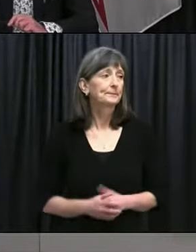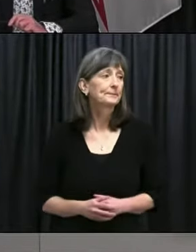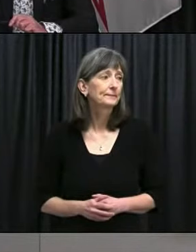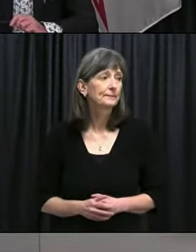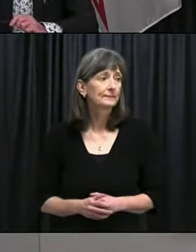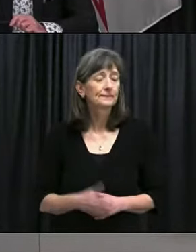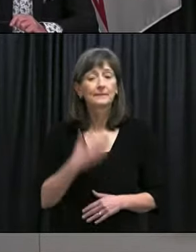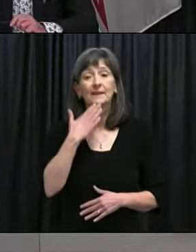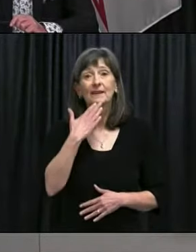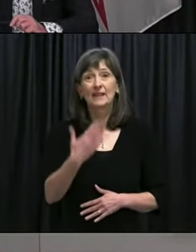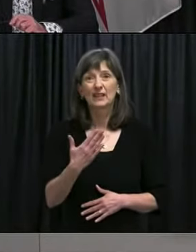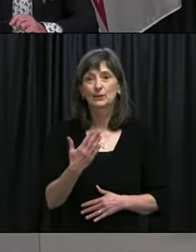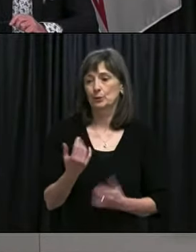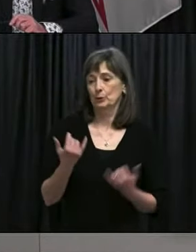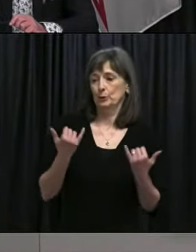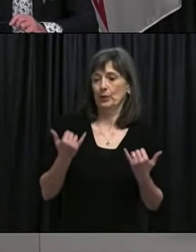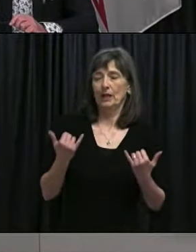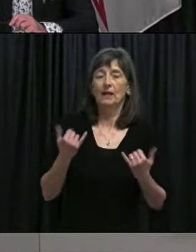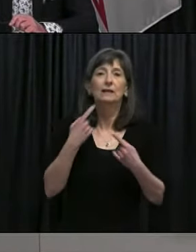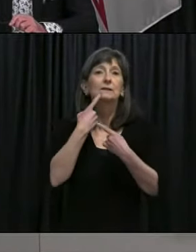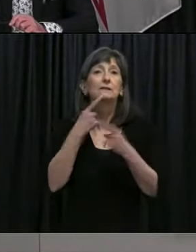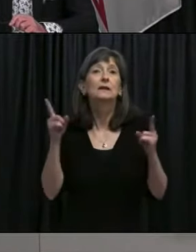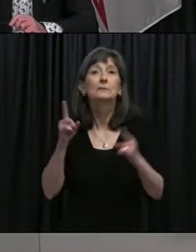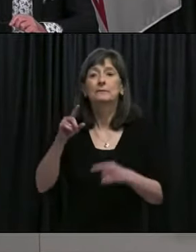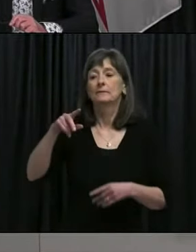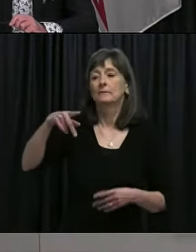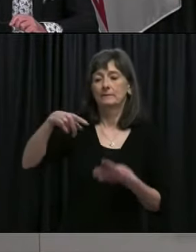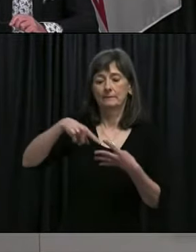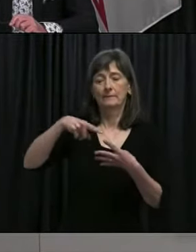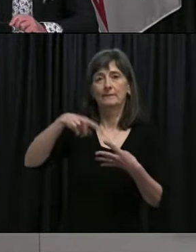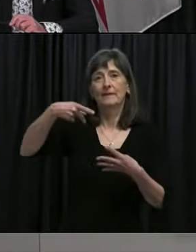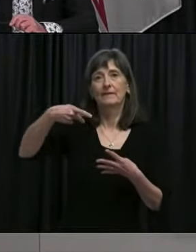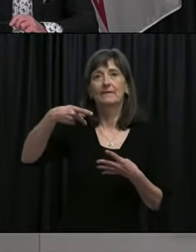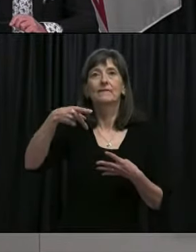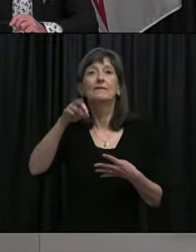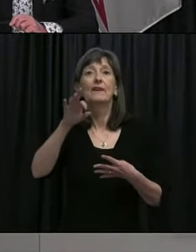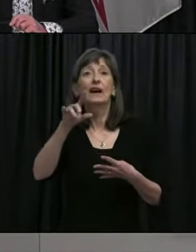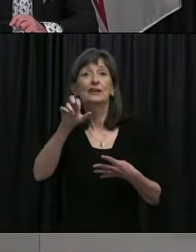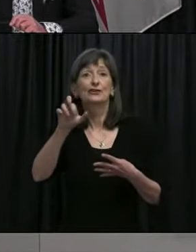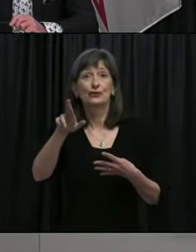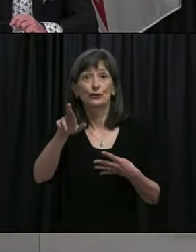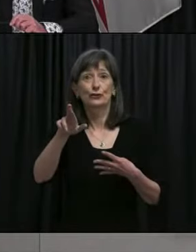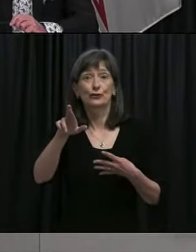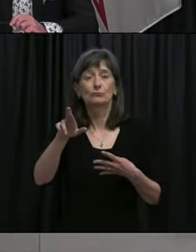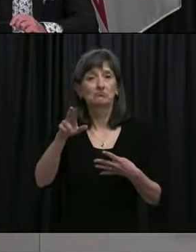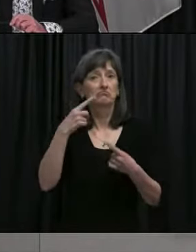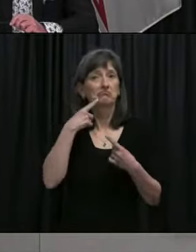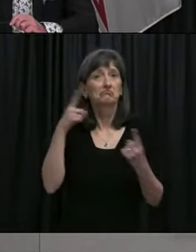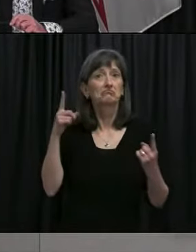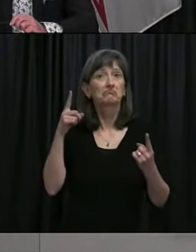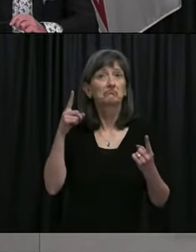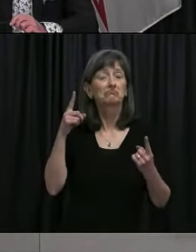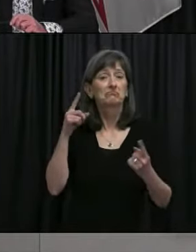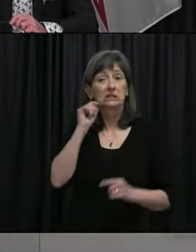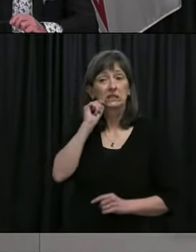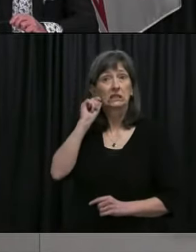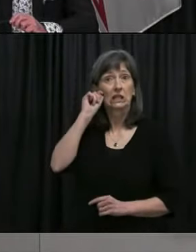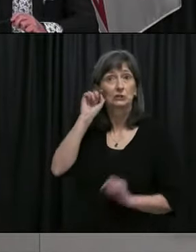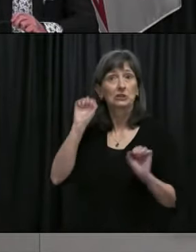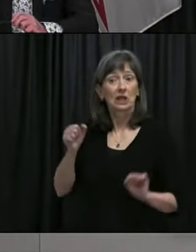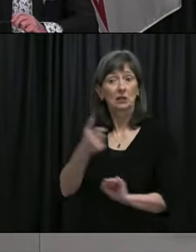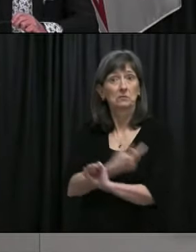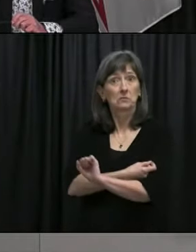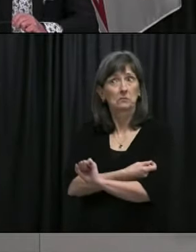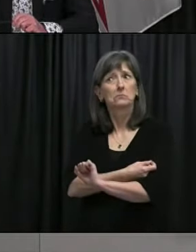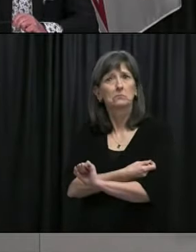from Pfizer earlier today about adolescents being able now to receive the Pfizer vaccine. This is a fairly large group of people to